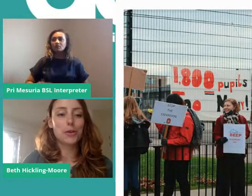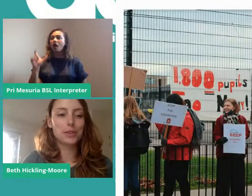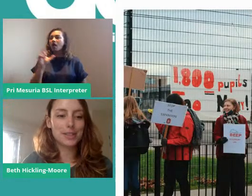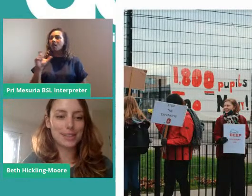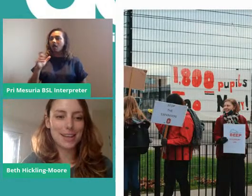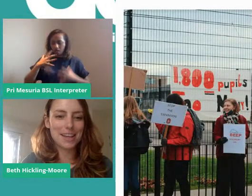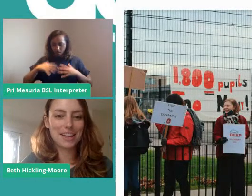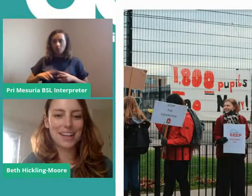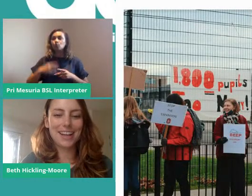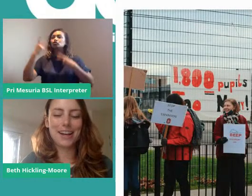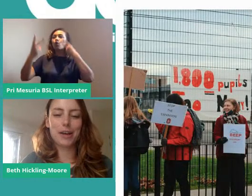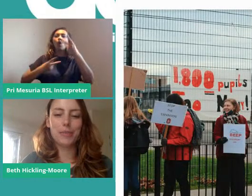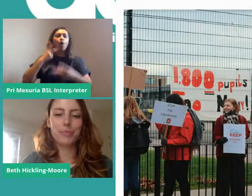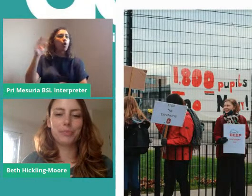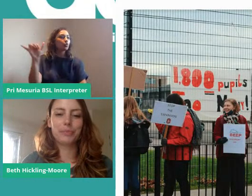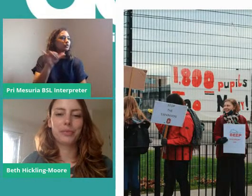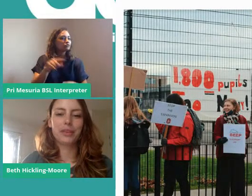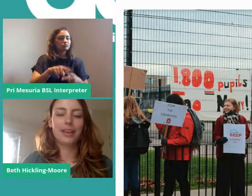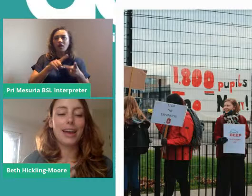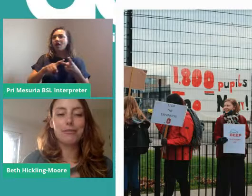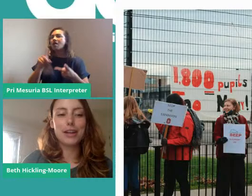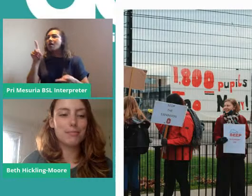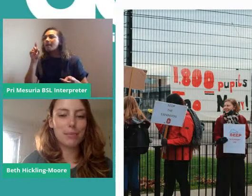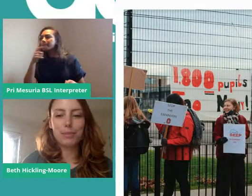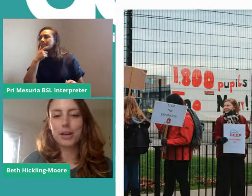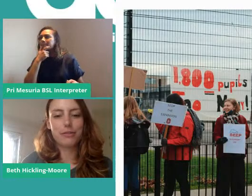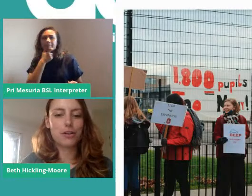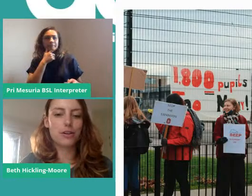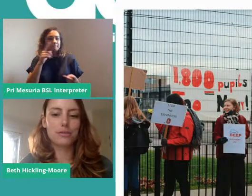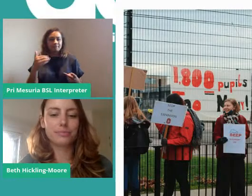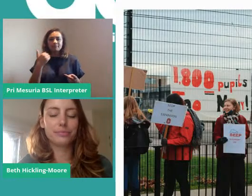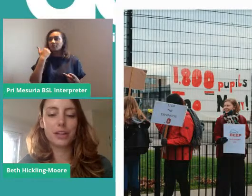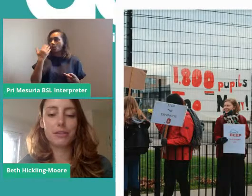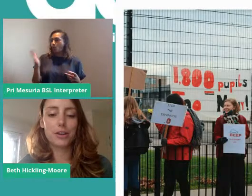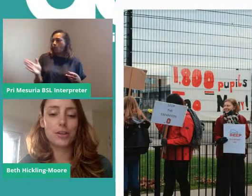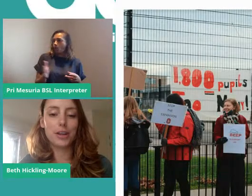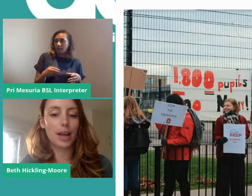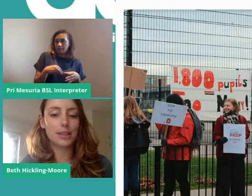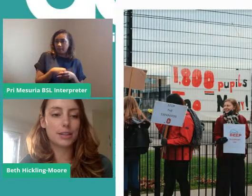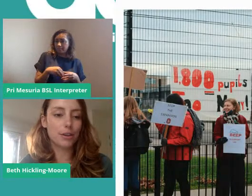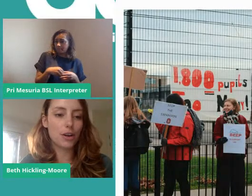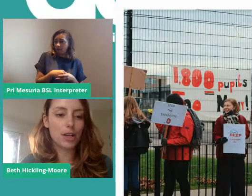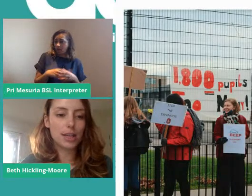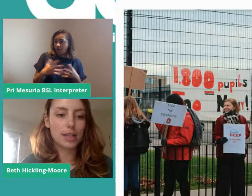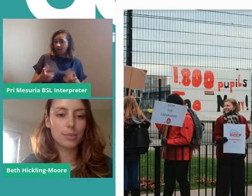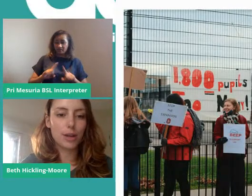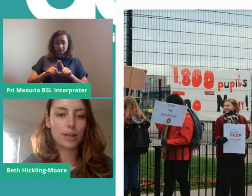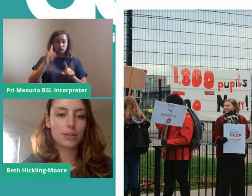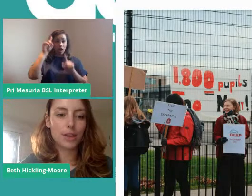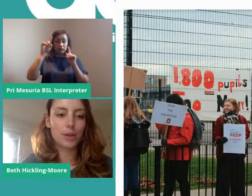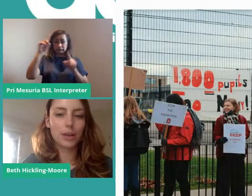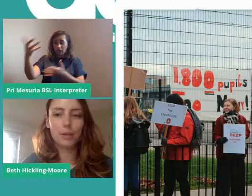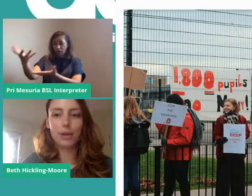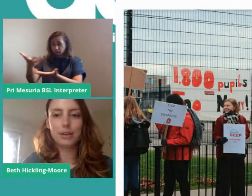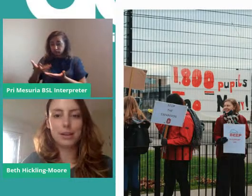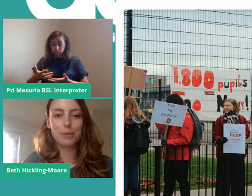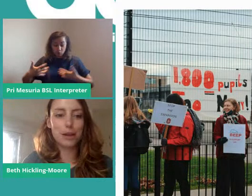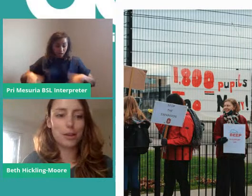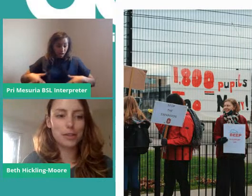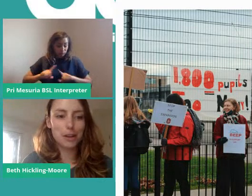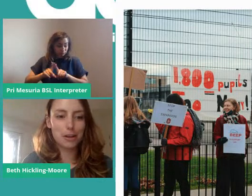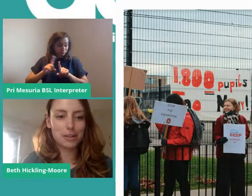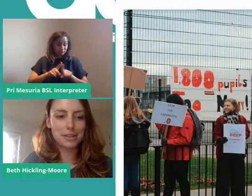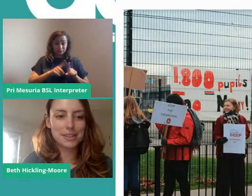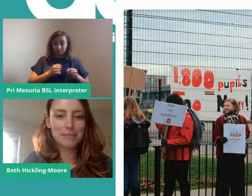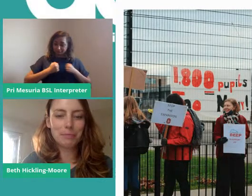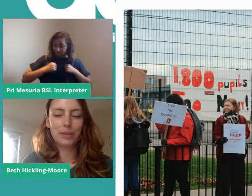what songs to sing. Every member of our union had a different idea to bring. So we ended up with